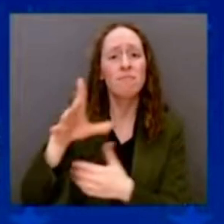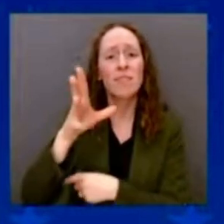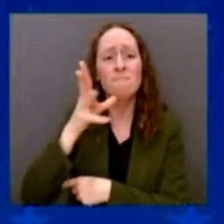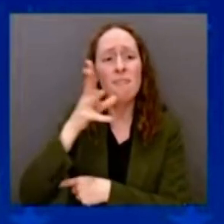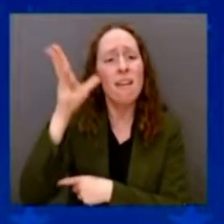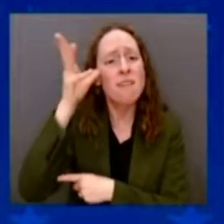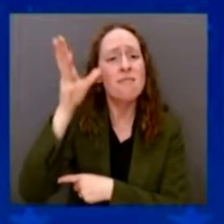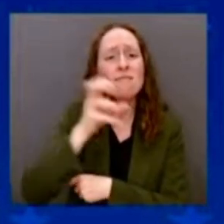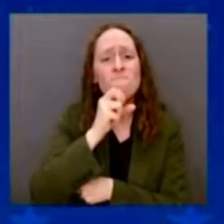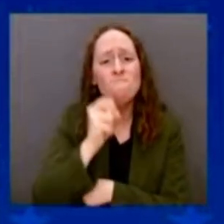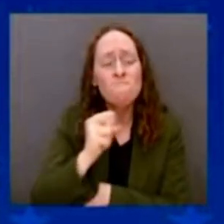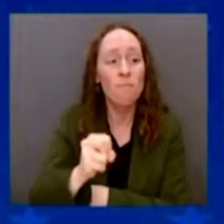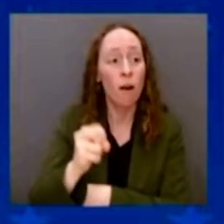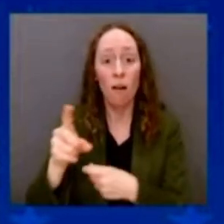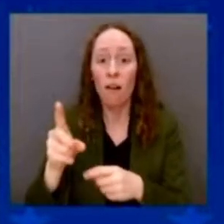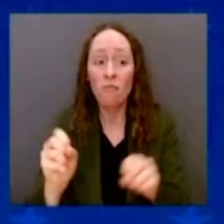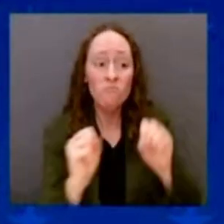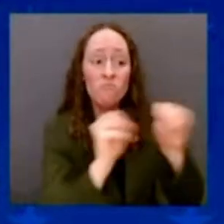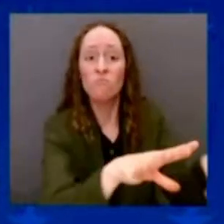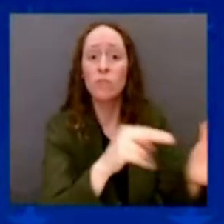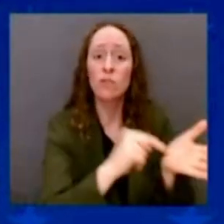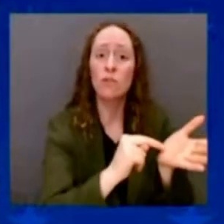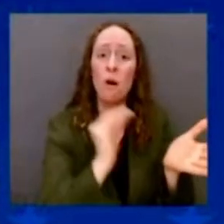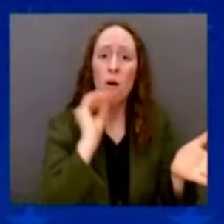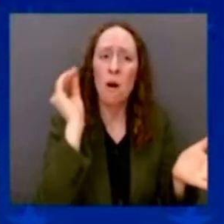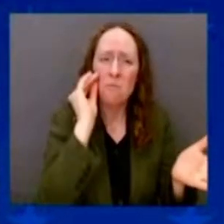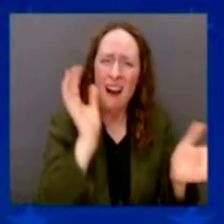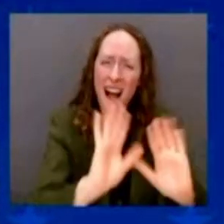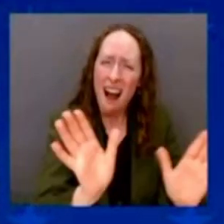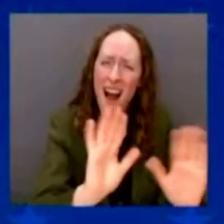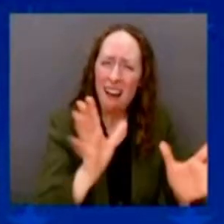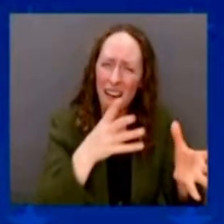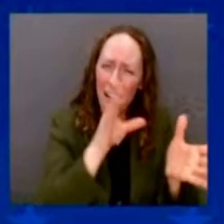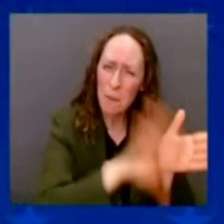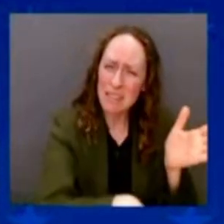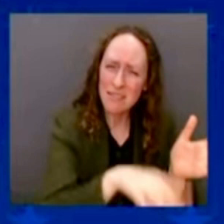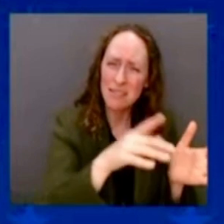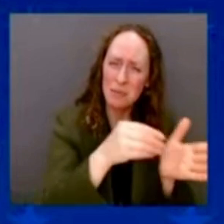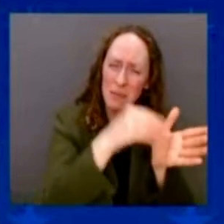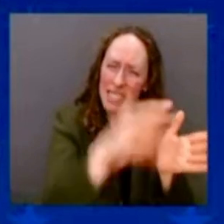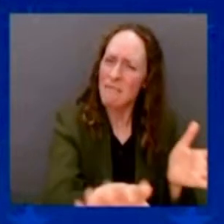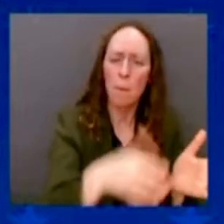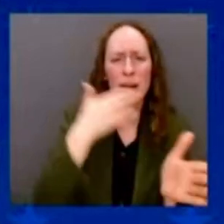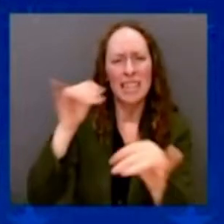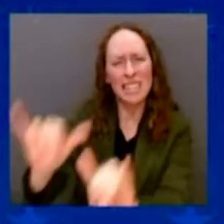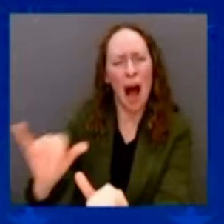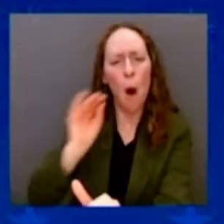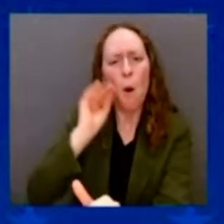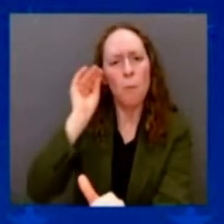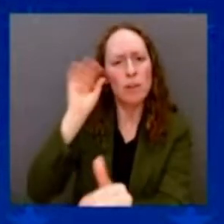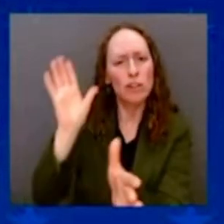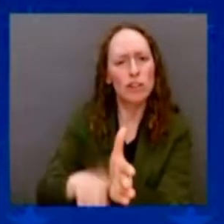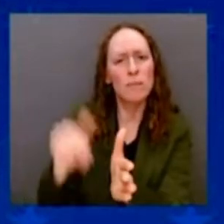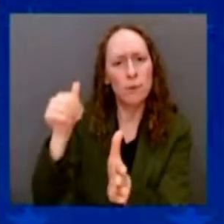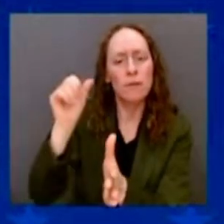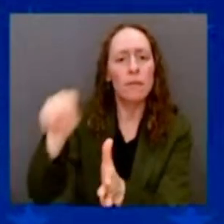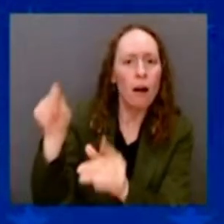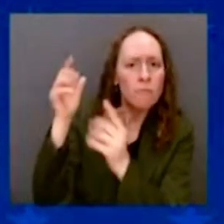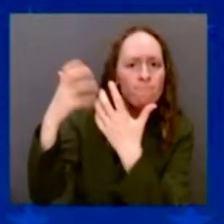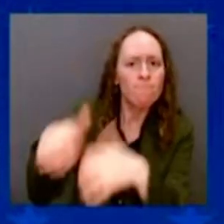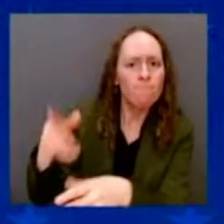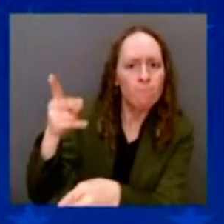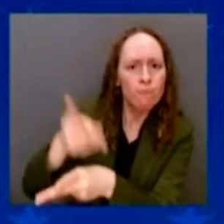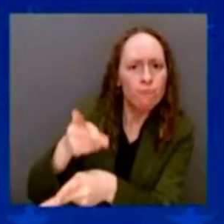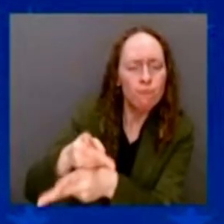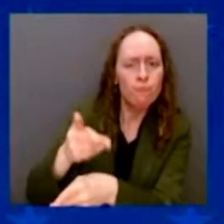sell everything and have everything on to go into a home. Well, fortunately, I lived close enough and they could move in with me. But my point is,